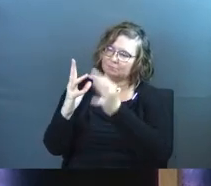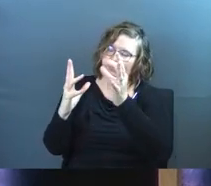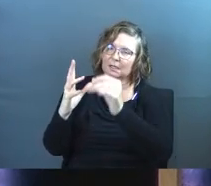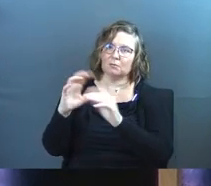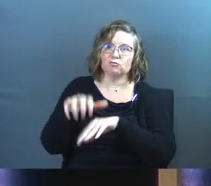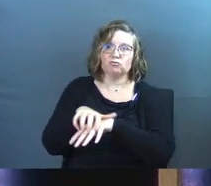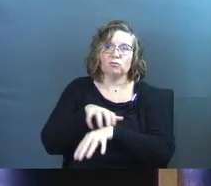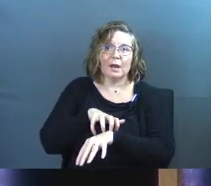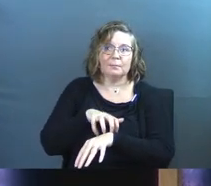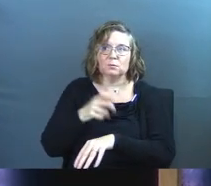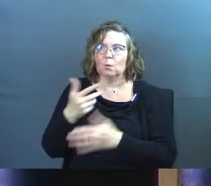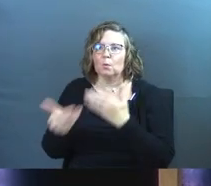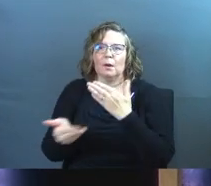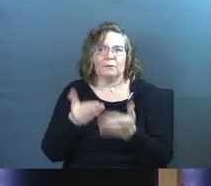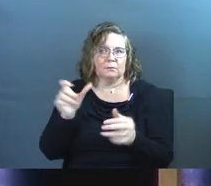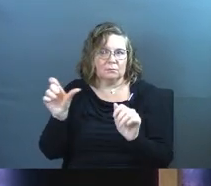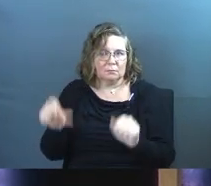grapes.